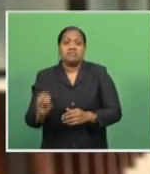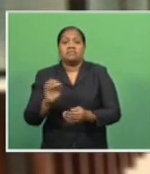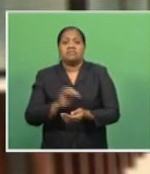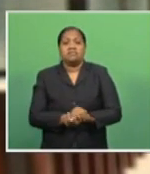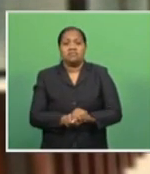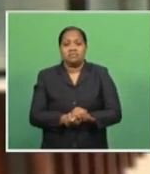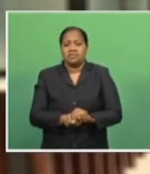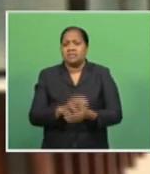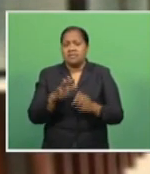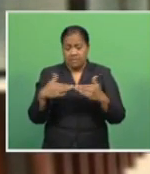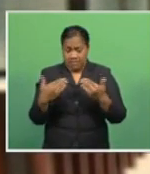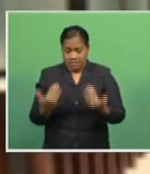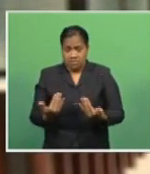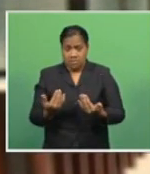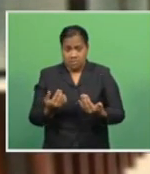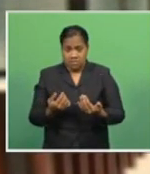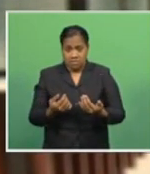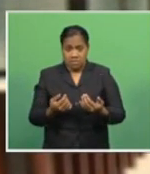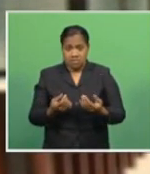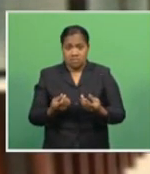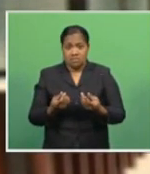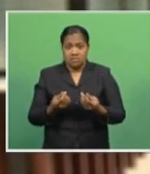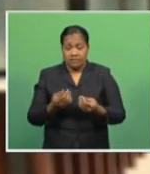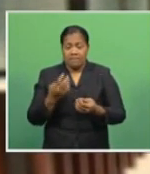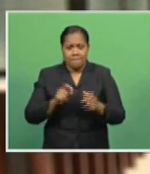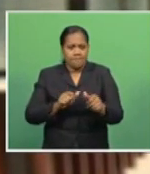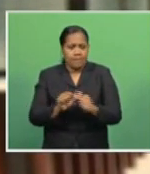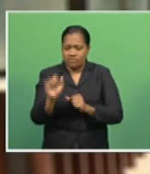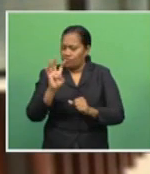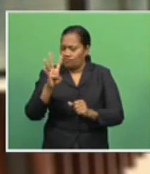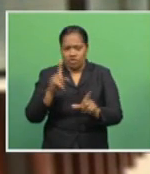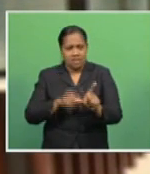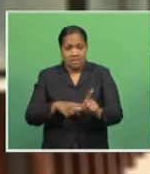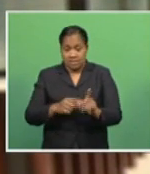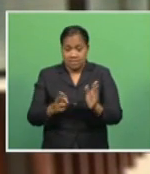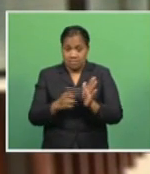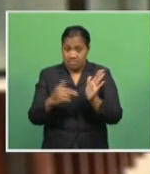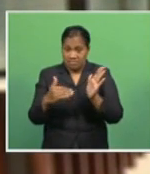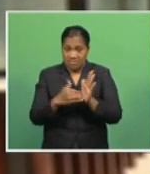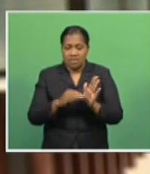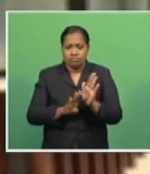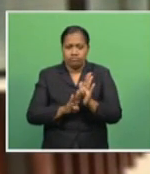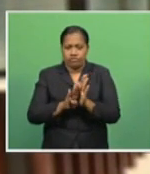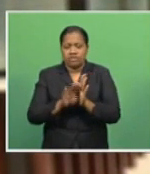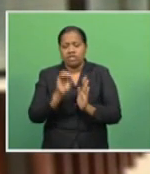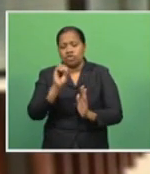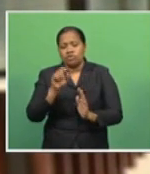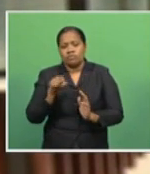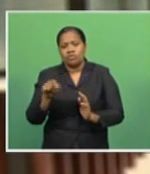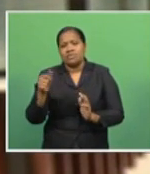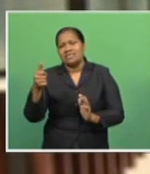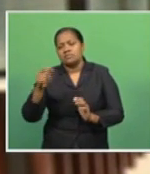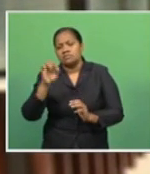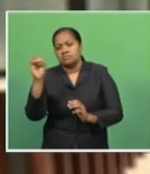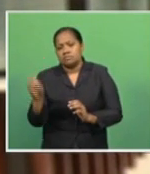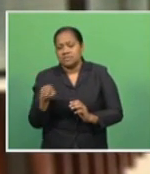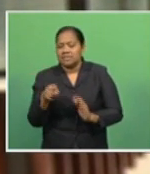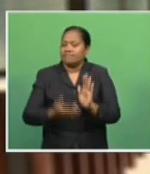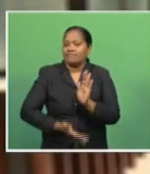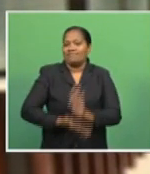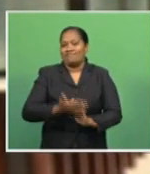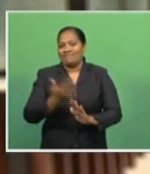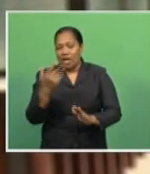and the currency's best month in four years, while the Kiwi dollar rose 0.6%, its highest in a week.